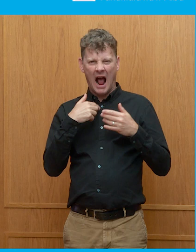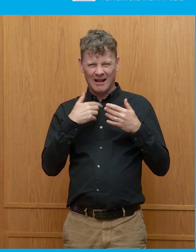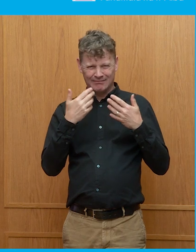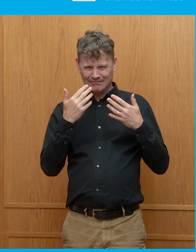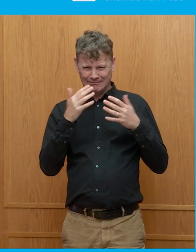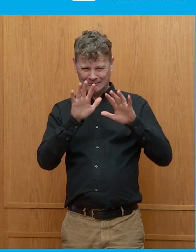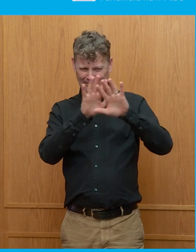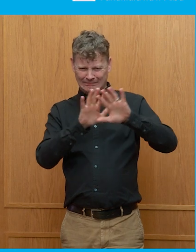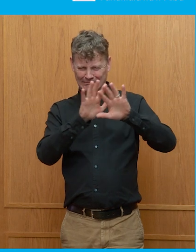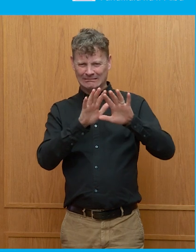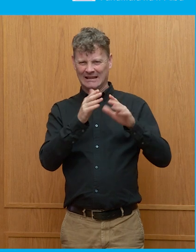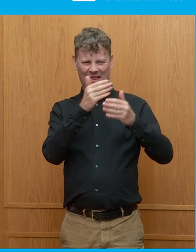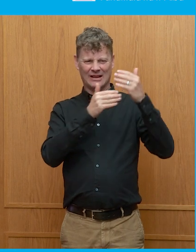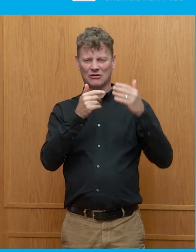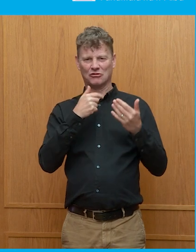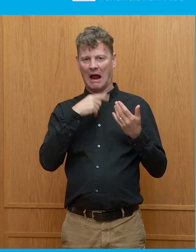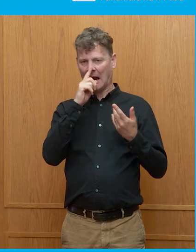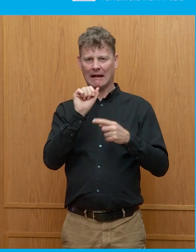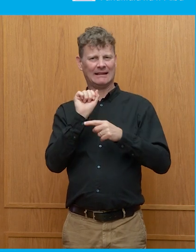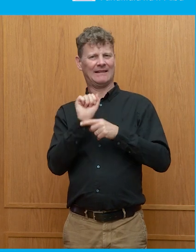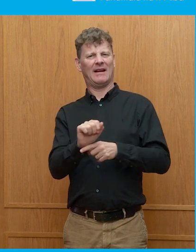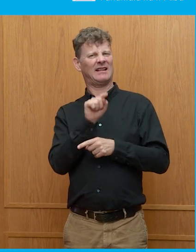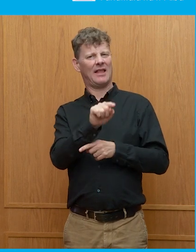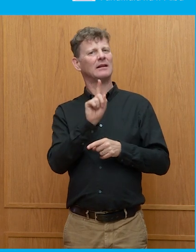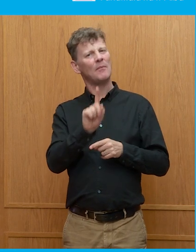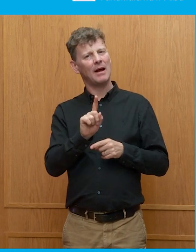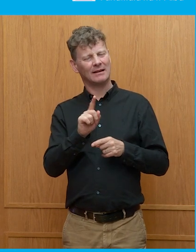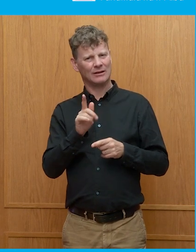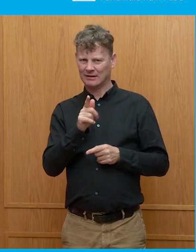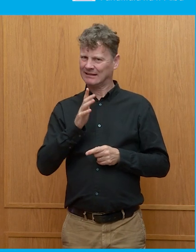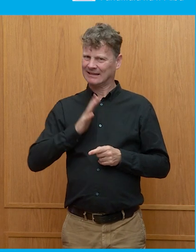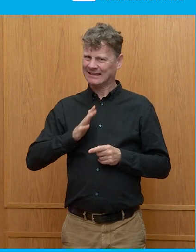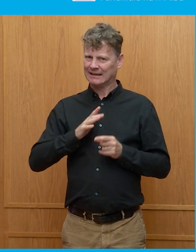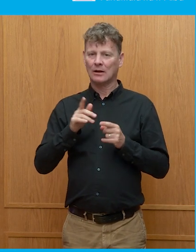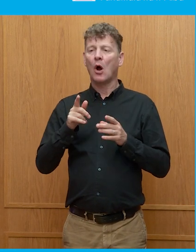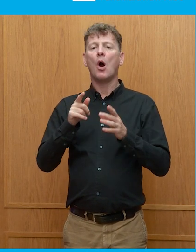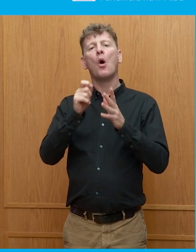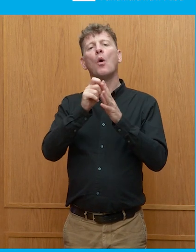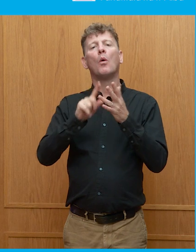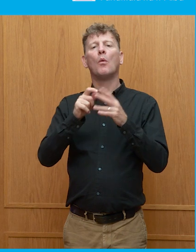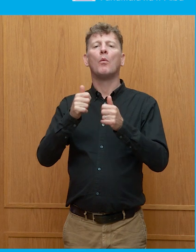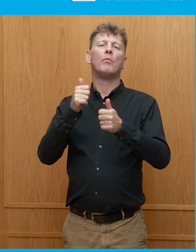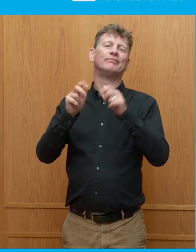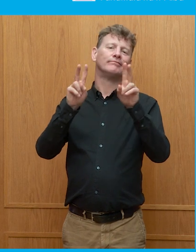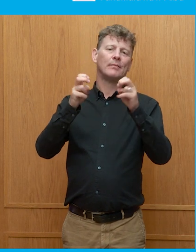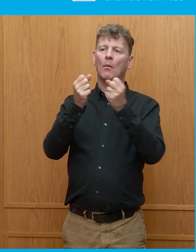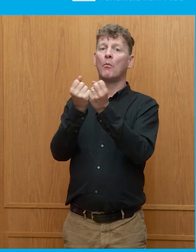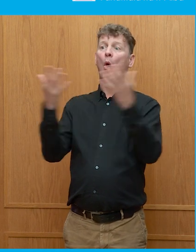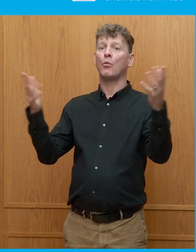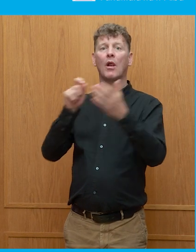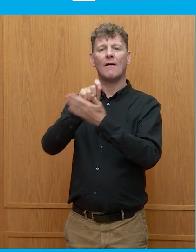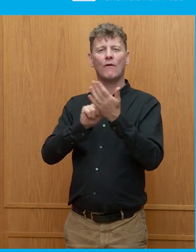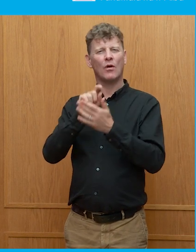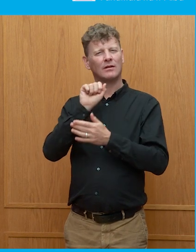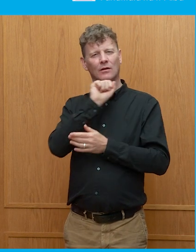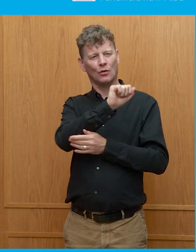about it. It's not my history. But I do defend the need to modify the popular vote in a country, in a federal country that